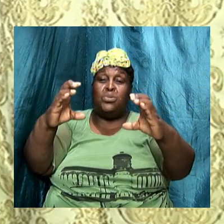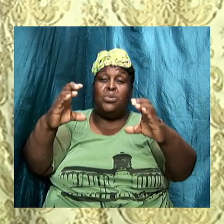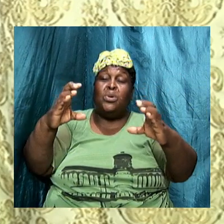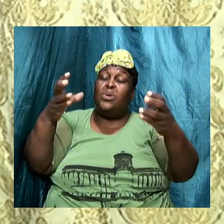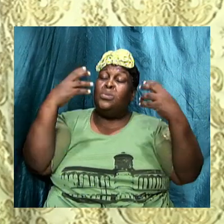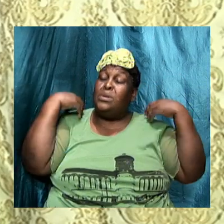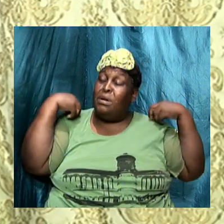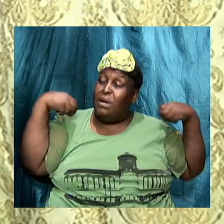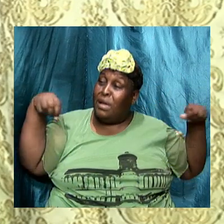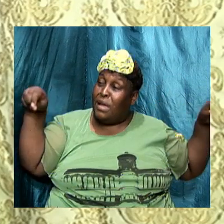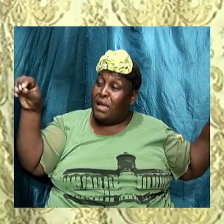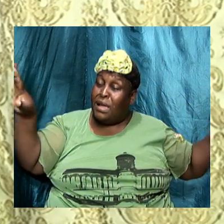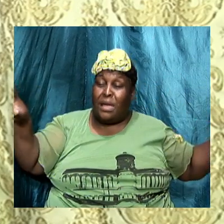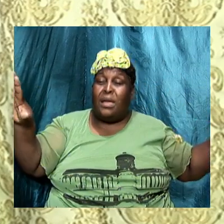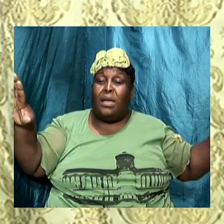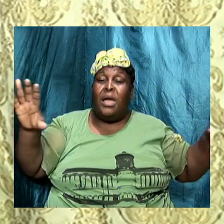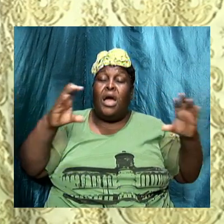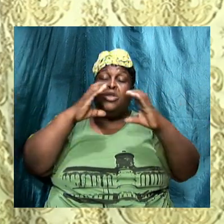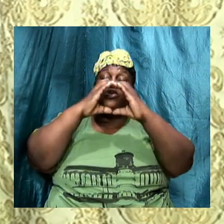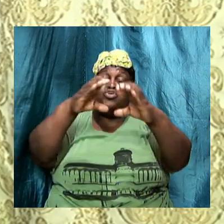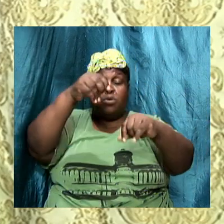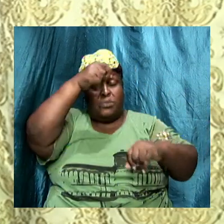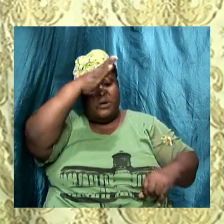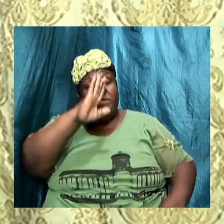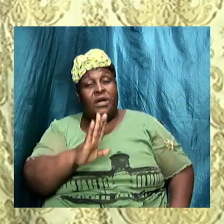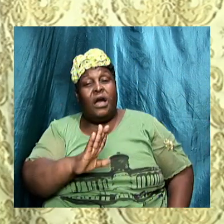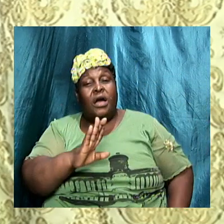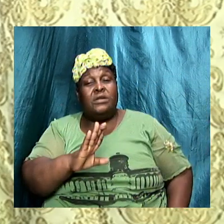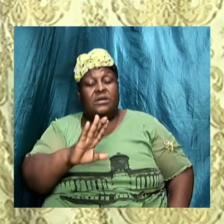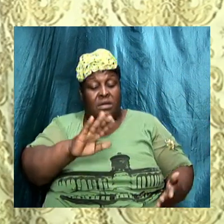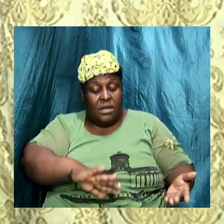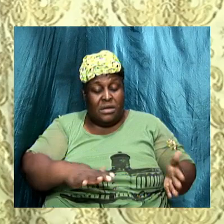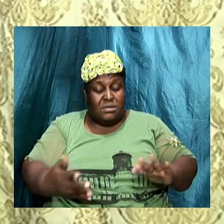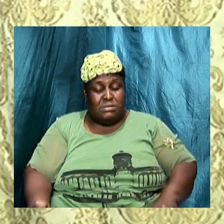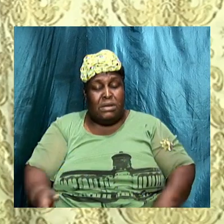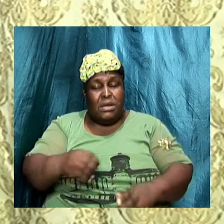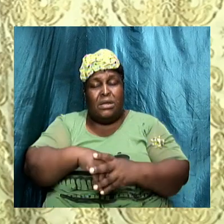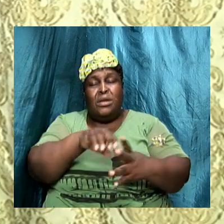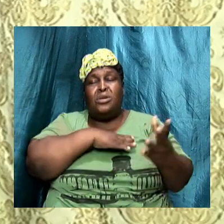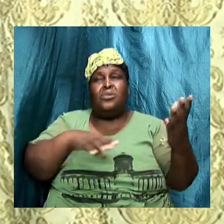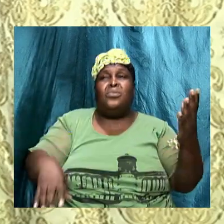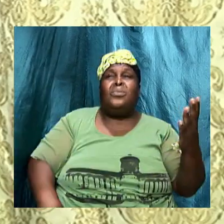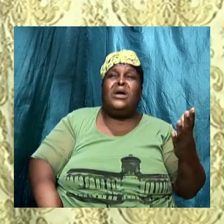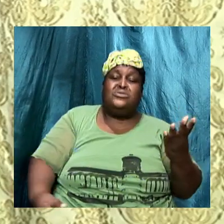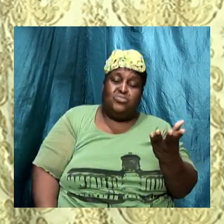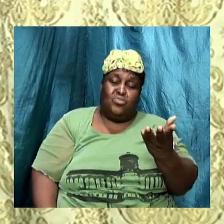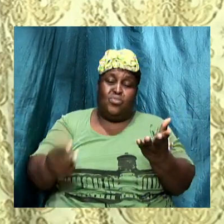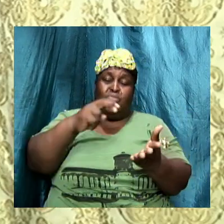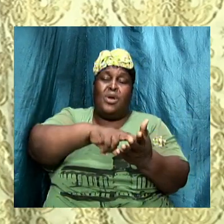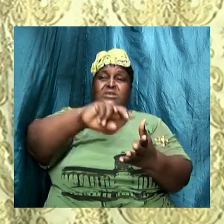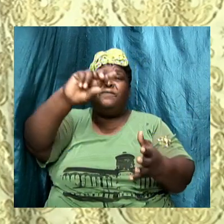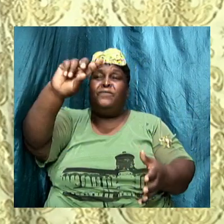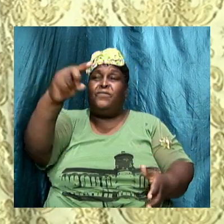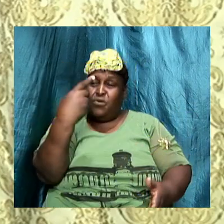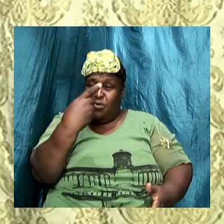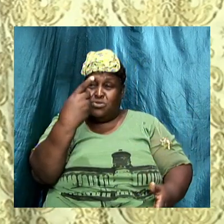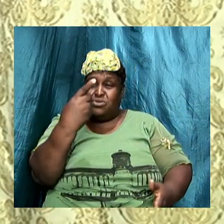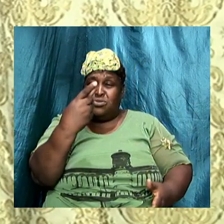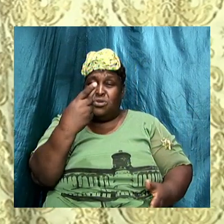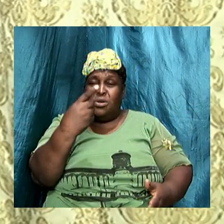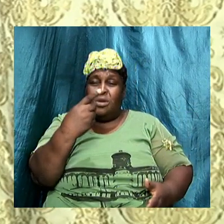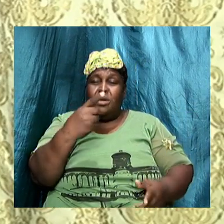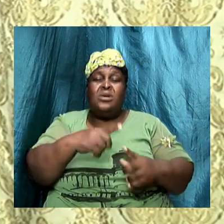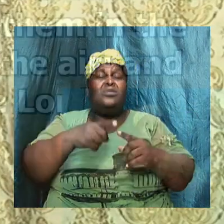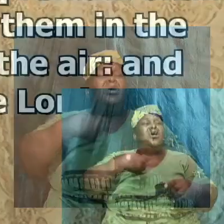archangel and with the trump of God and the dead in Christ shall rise first then we which are